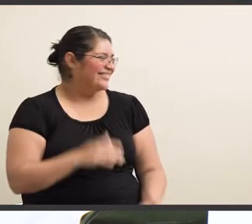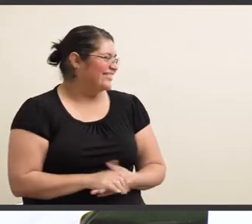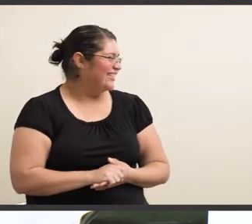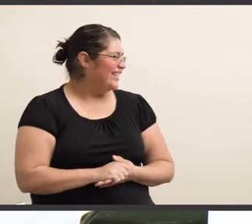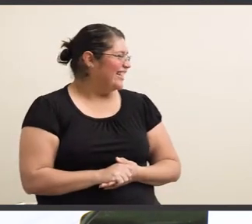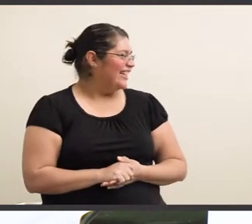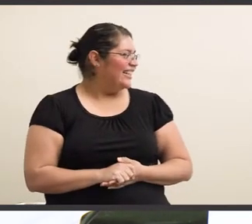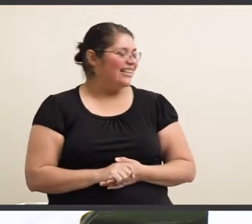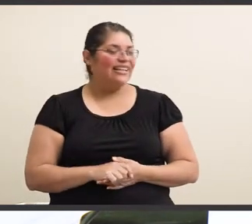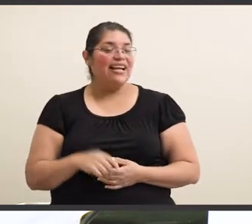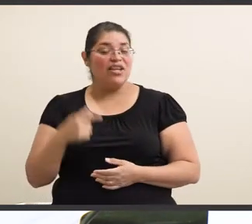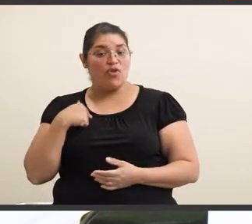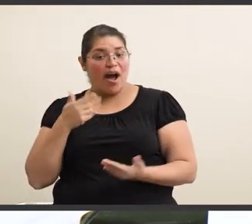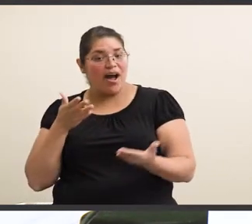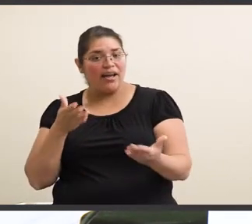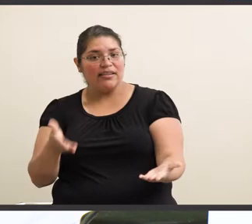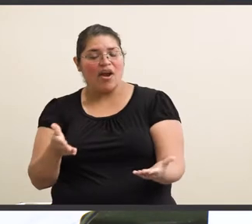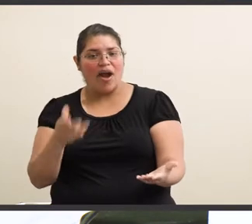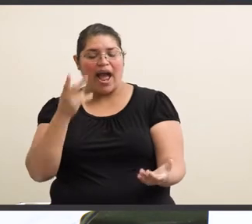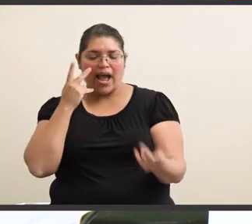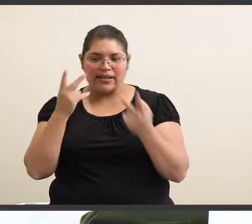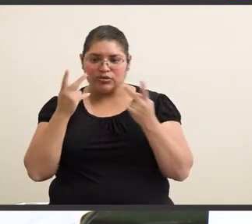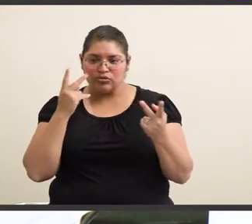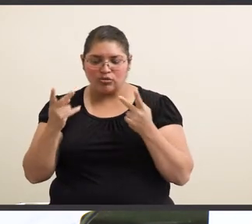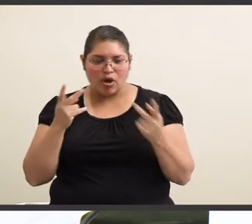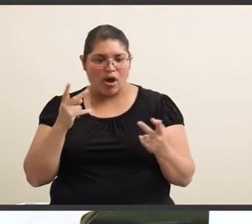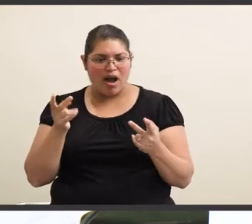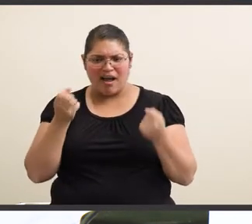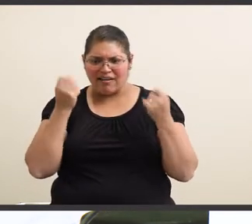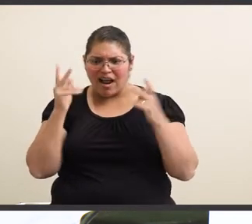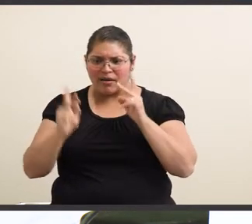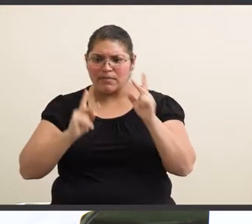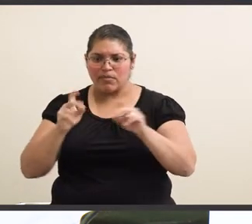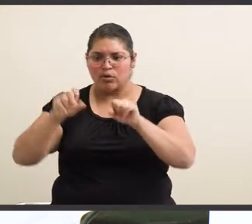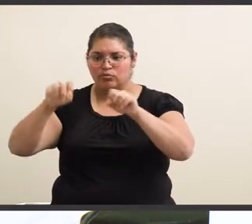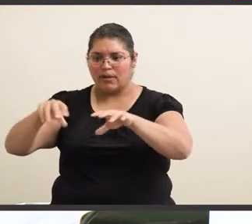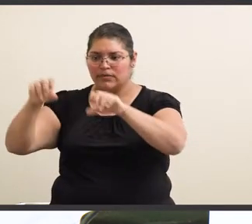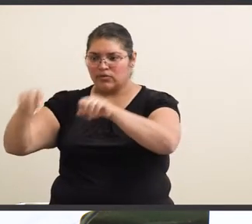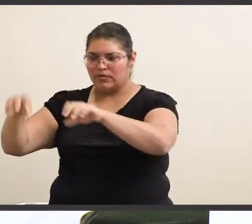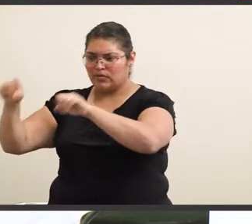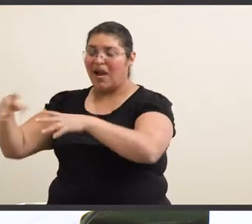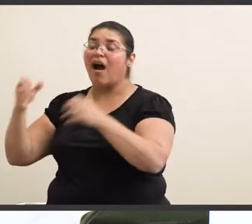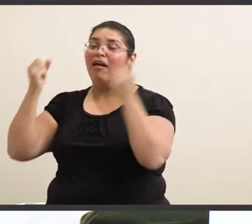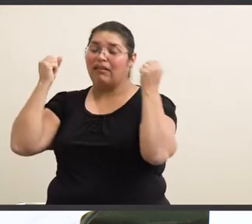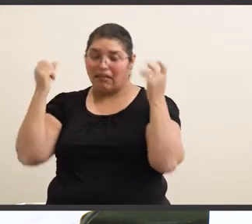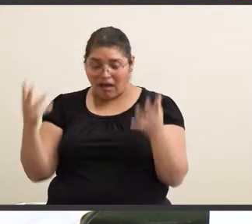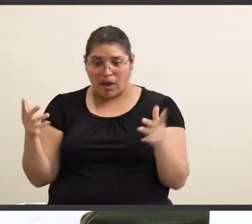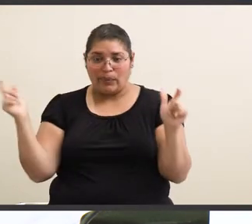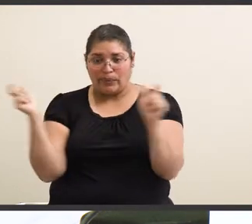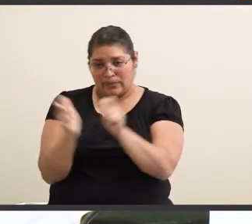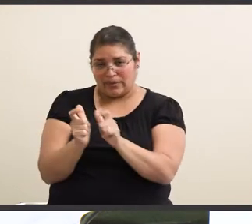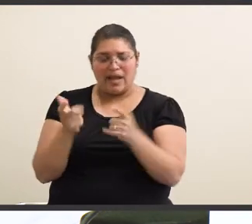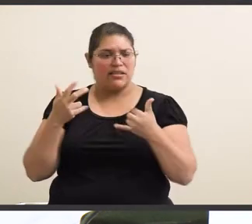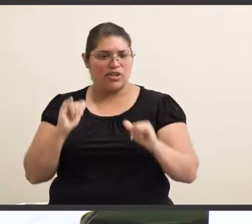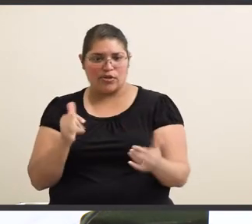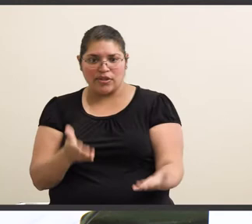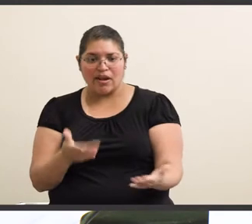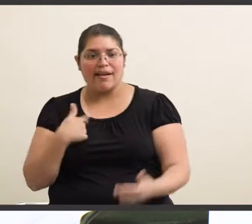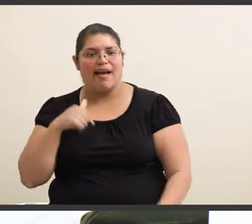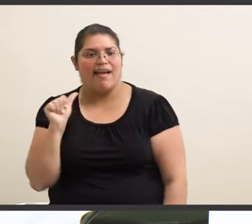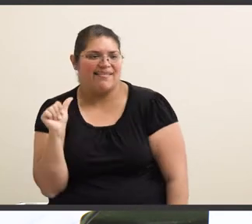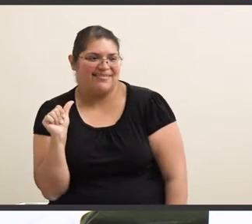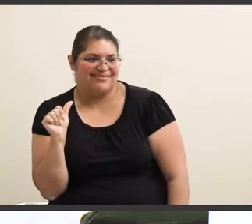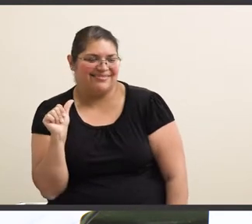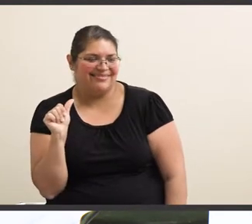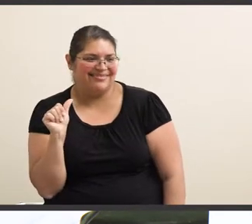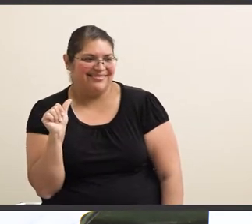And, and when I was there, I saw, like, a lot of people drop, like, a lot. And I was still there, and I got an A,